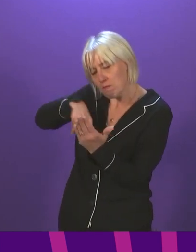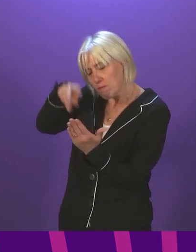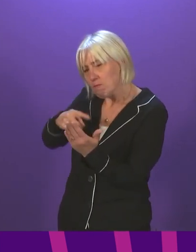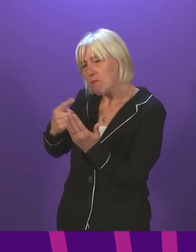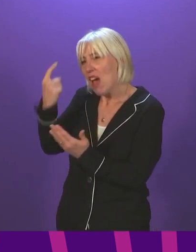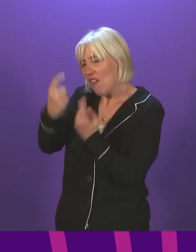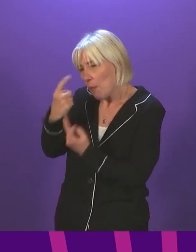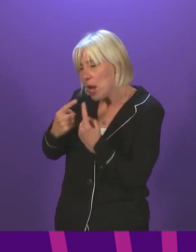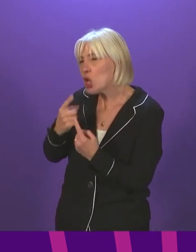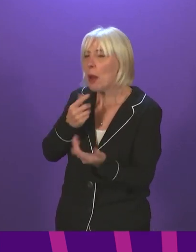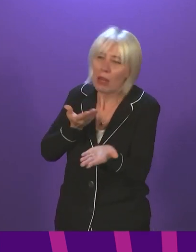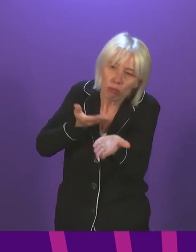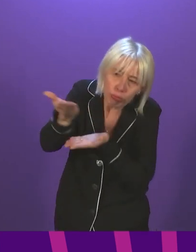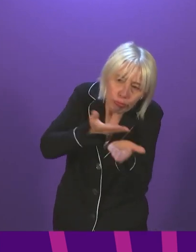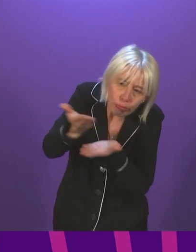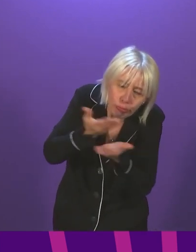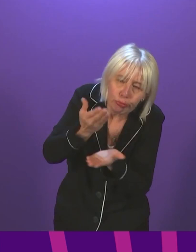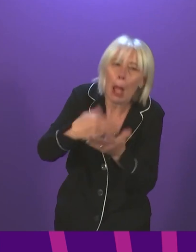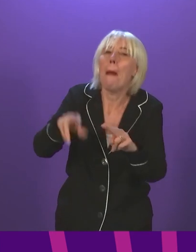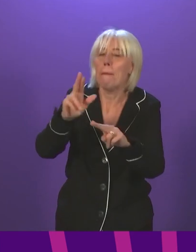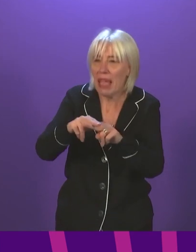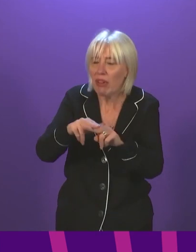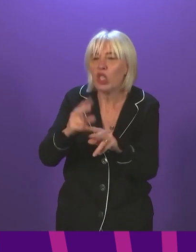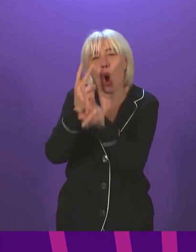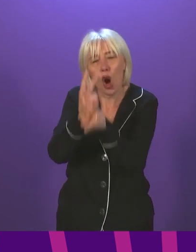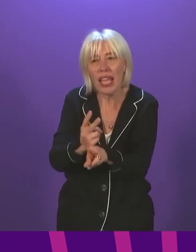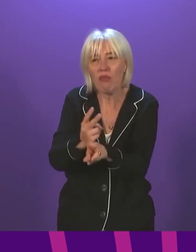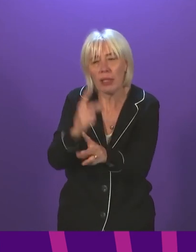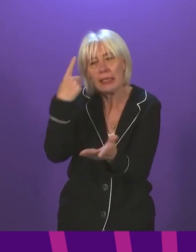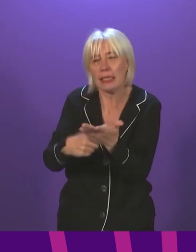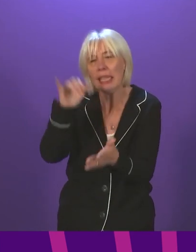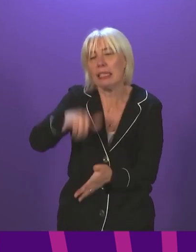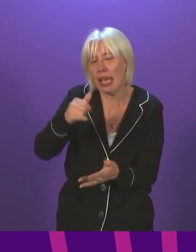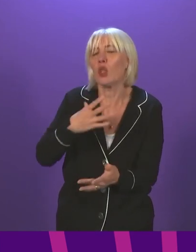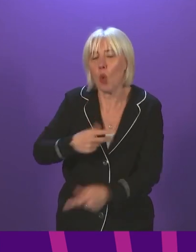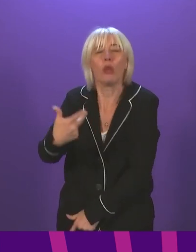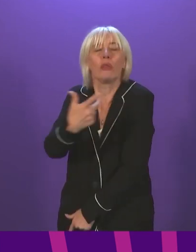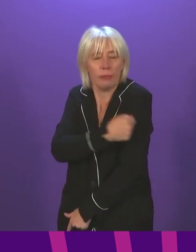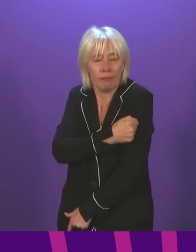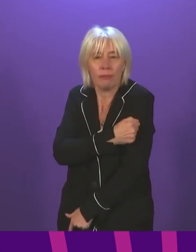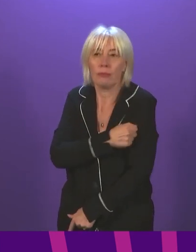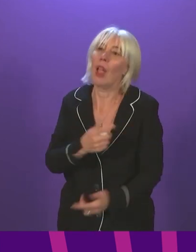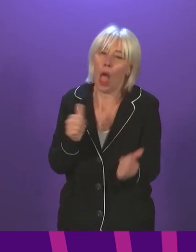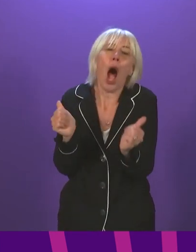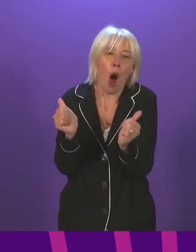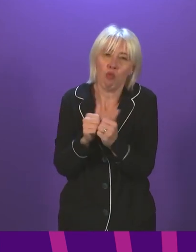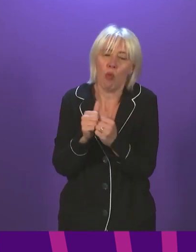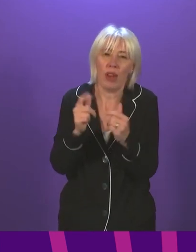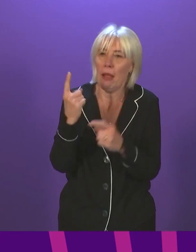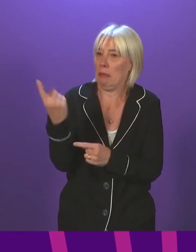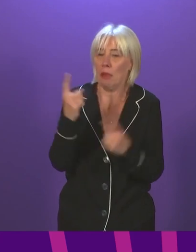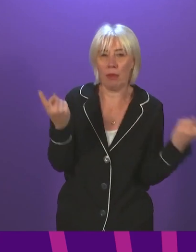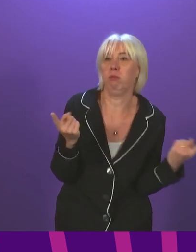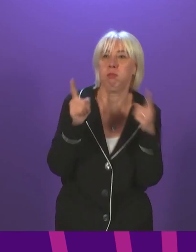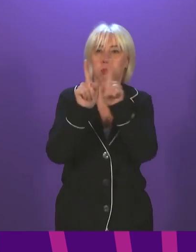discussion with parents and carers decided that they do wish to be vaccinated. It will of course be appropriate for parents or carers to accompany their